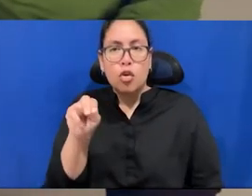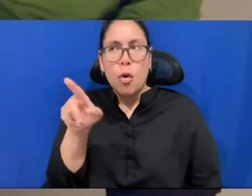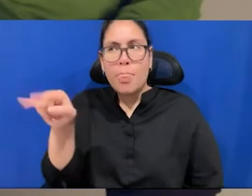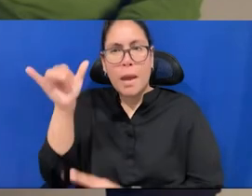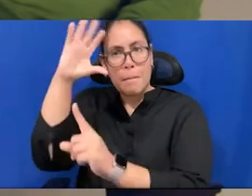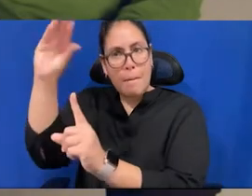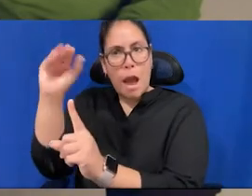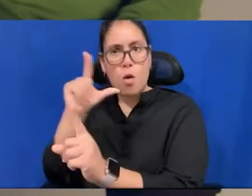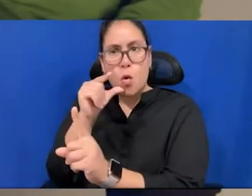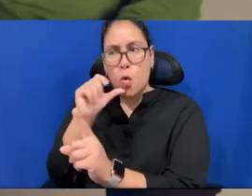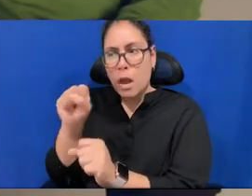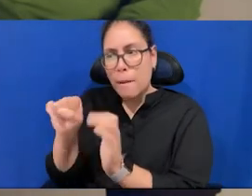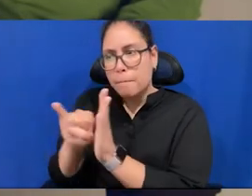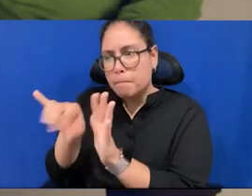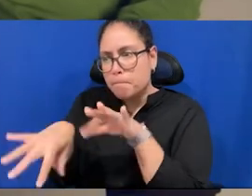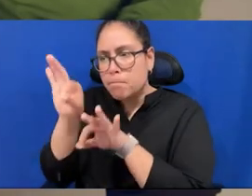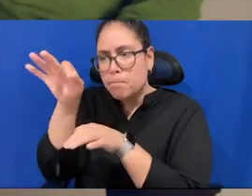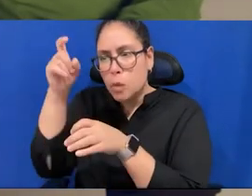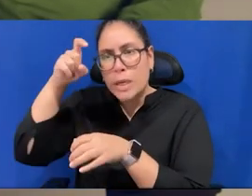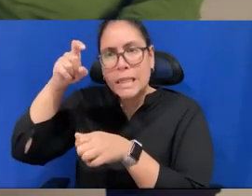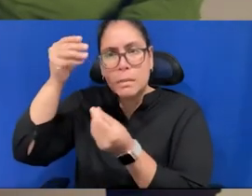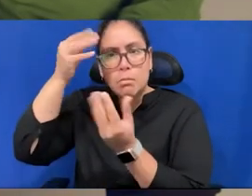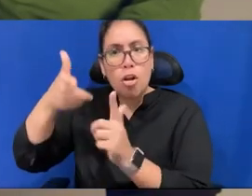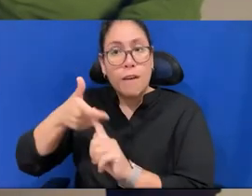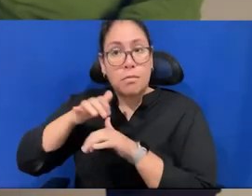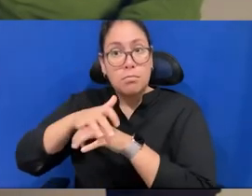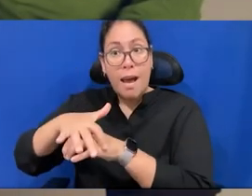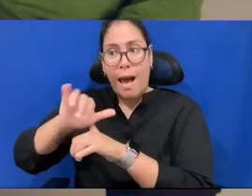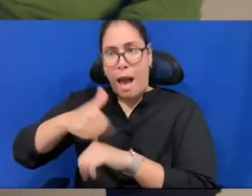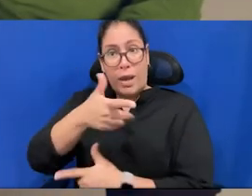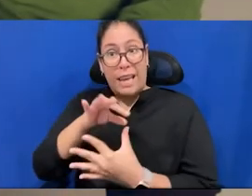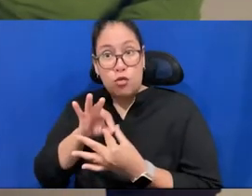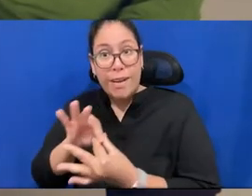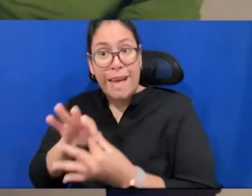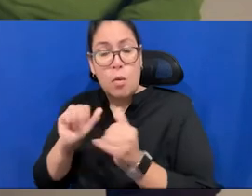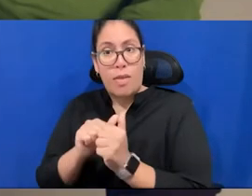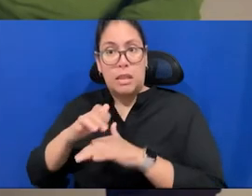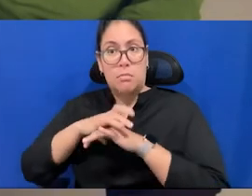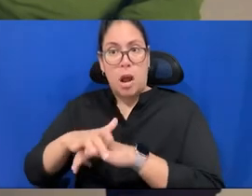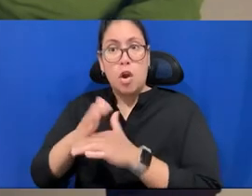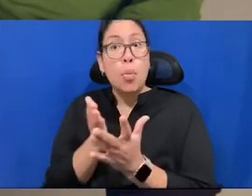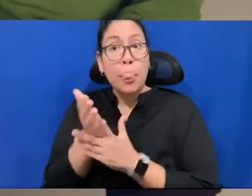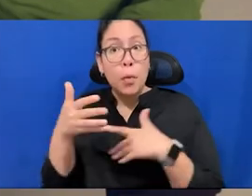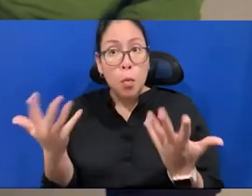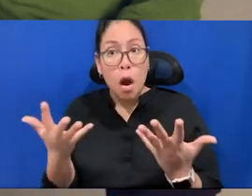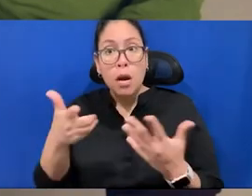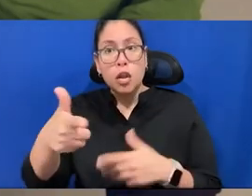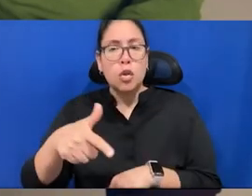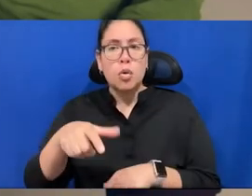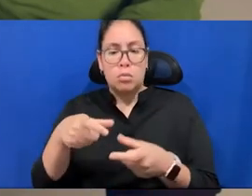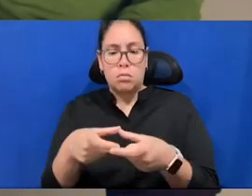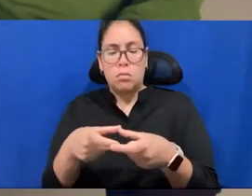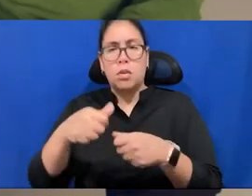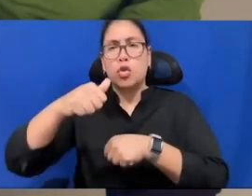he translate the question that you have posed to him, is through a stone. And he vibrate the stone through this pen,